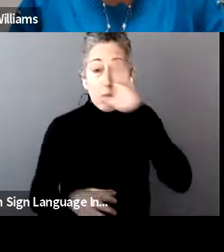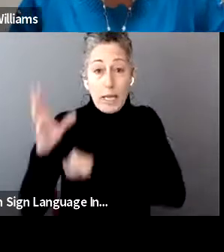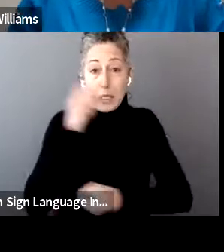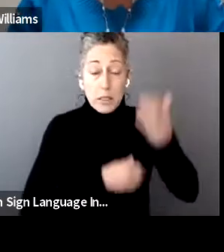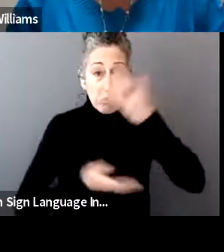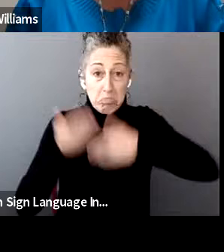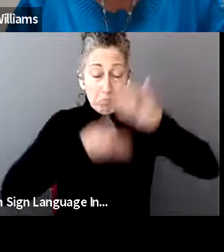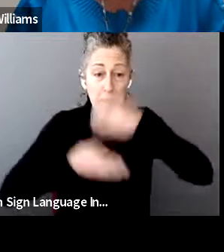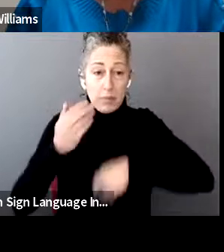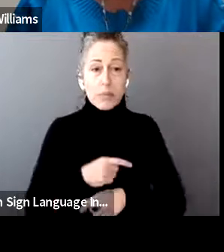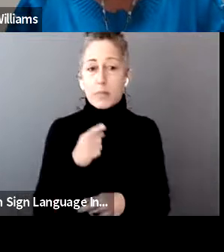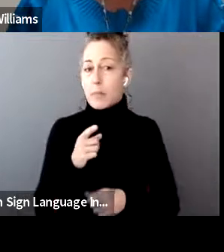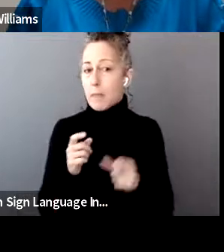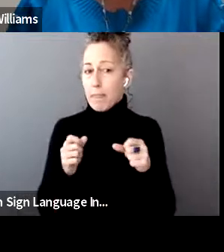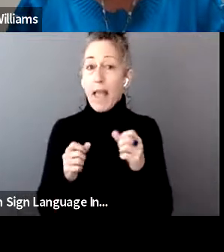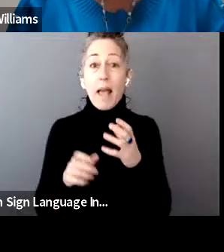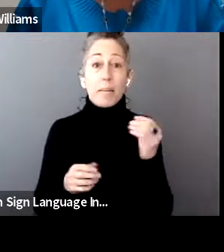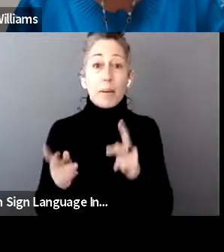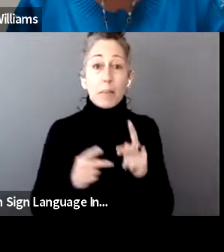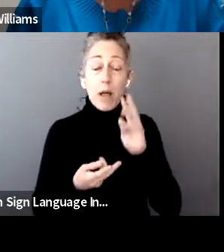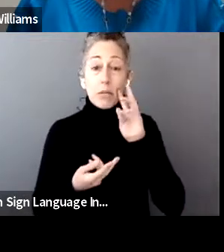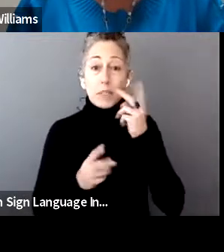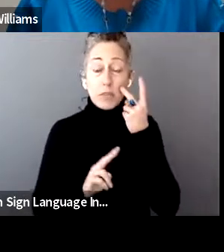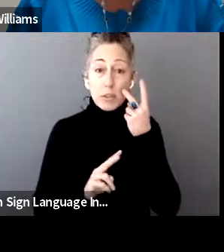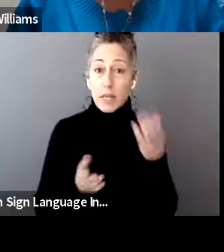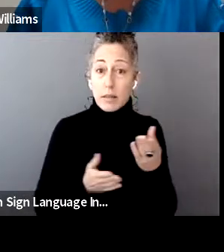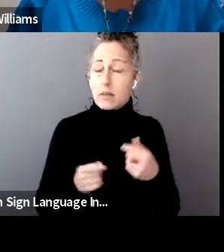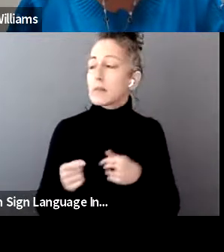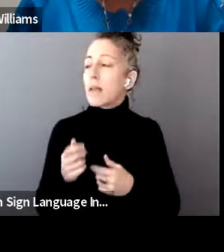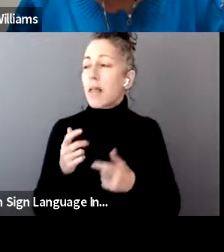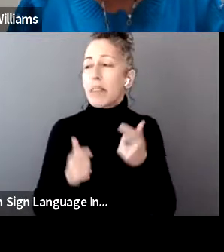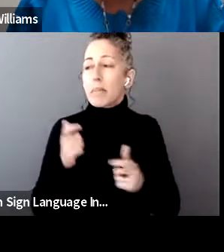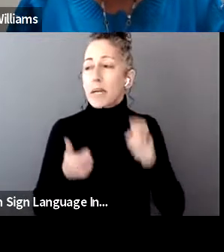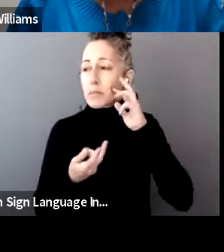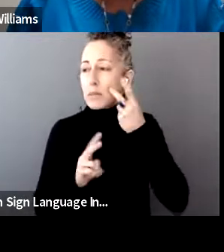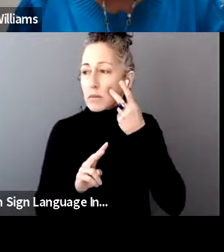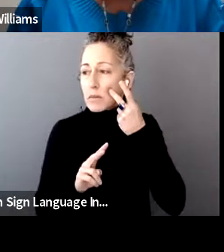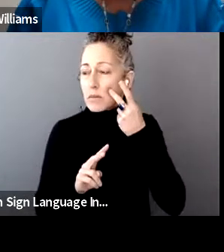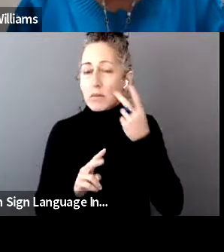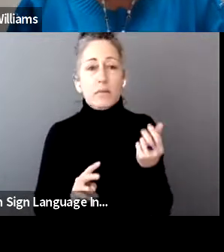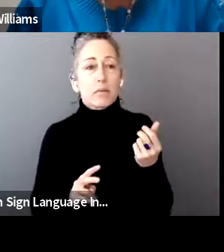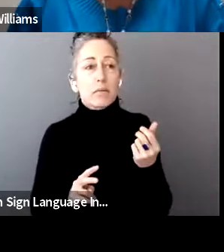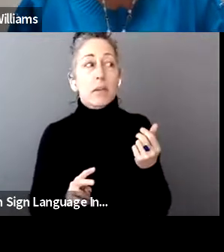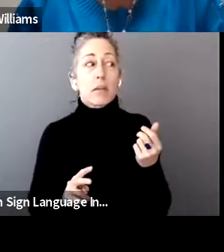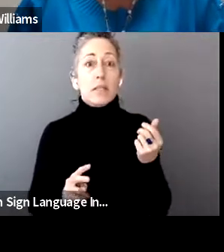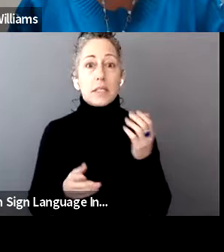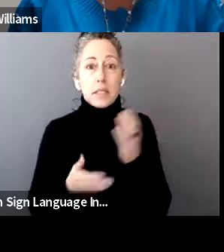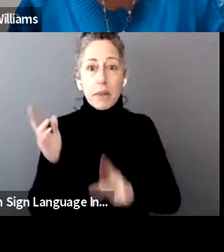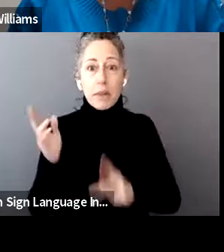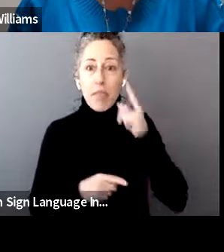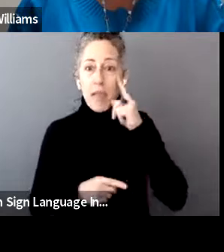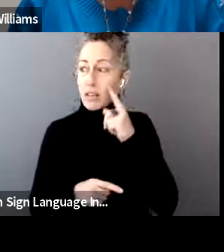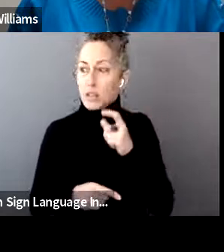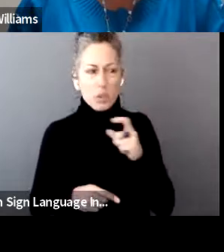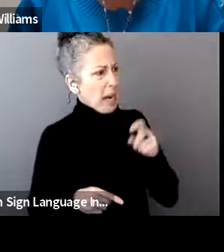Yes. The biggest misconception about people filing their taxes is whether or not they need to file the tax return. Some people